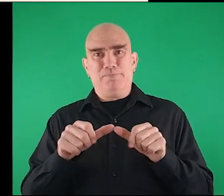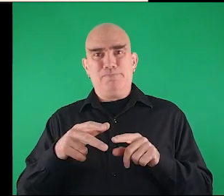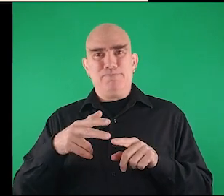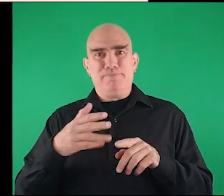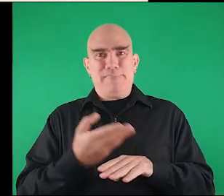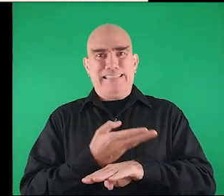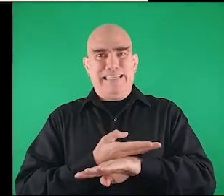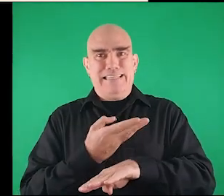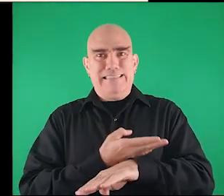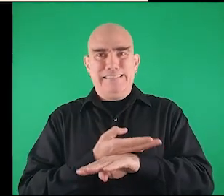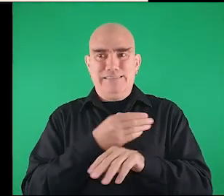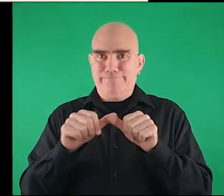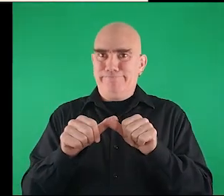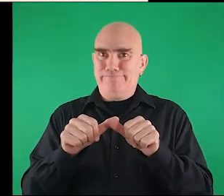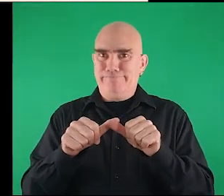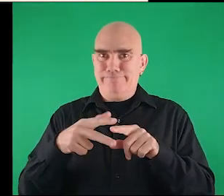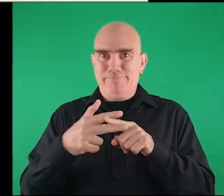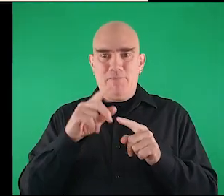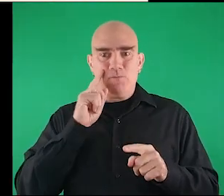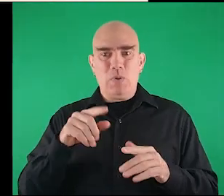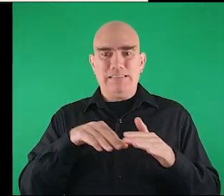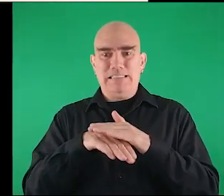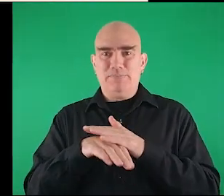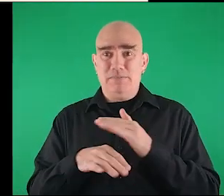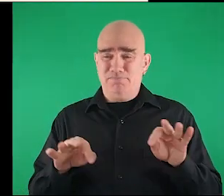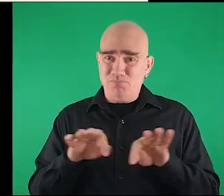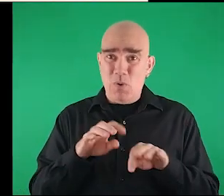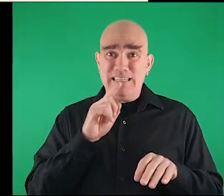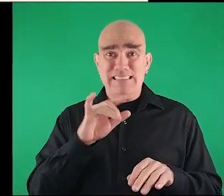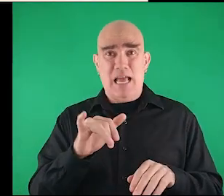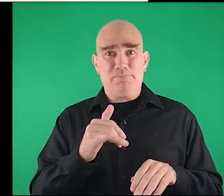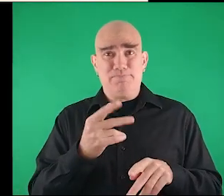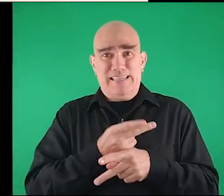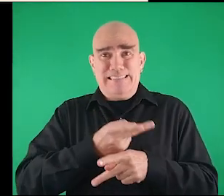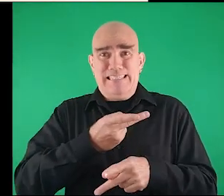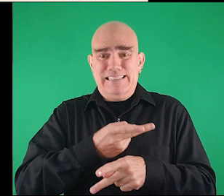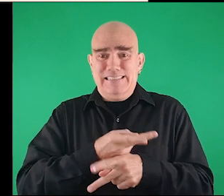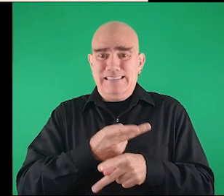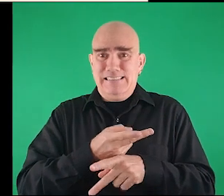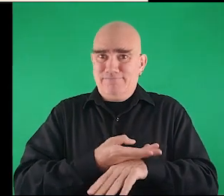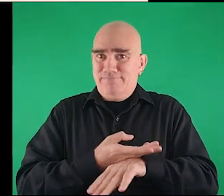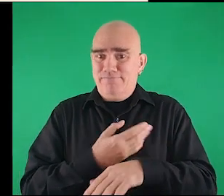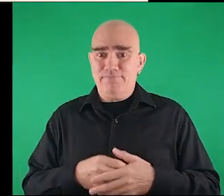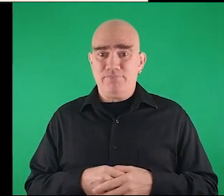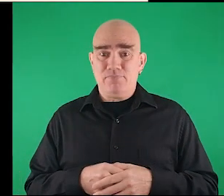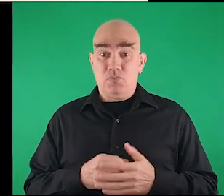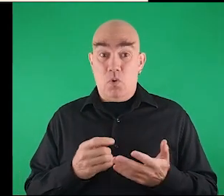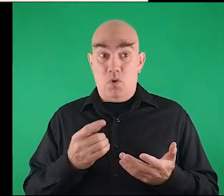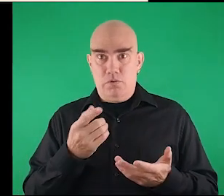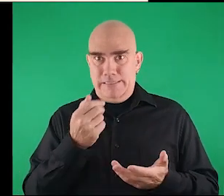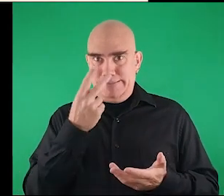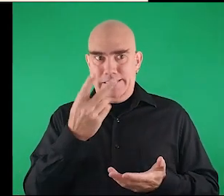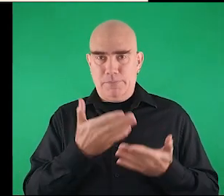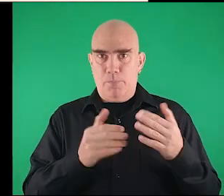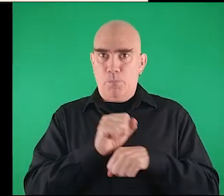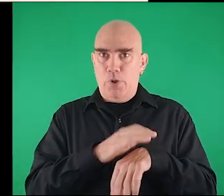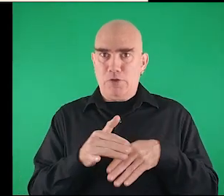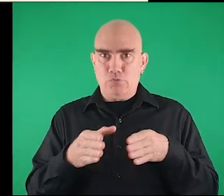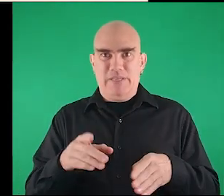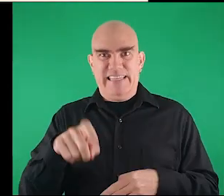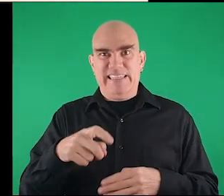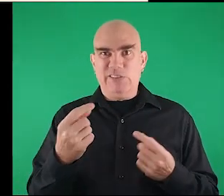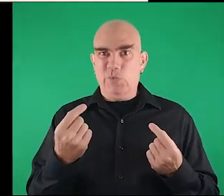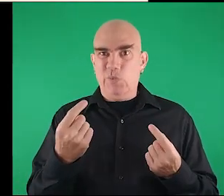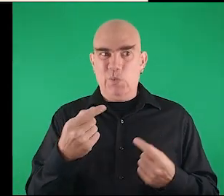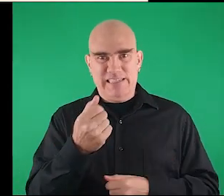maintenance for the accessibility what important is the maintenance yeah yeah I can see they need